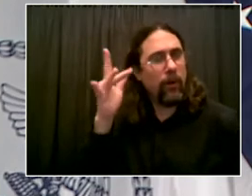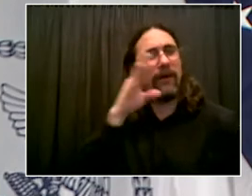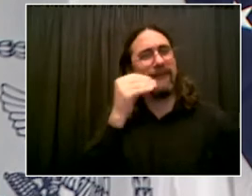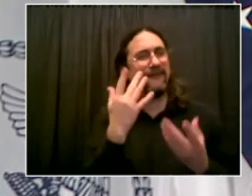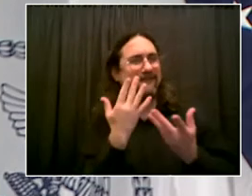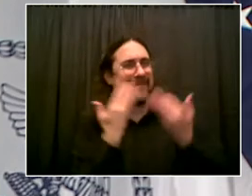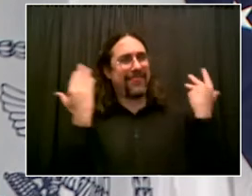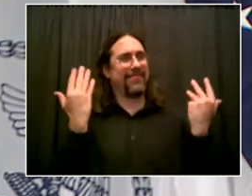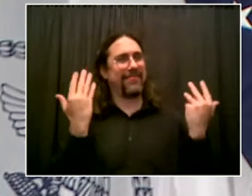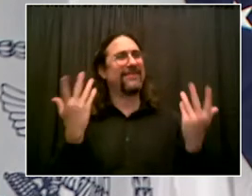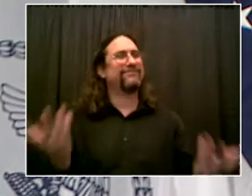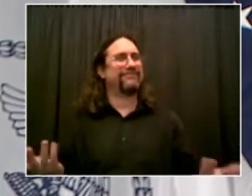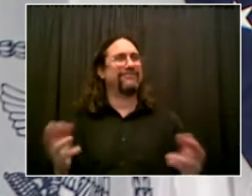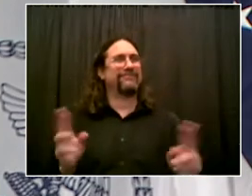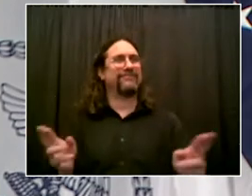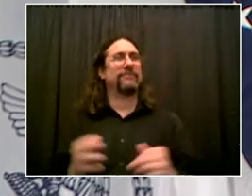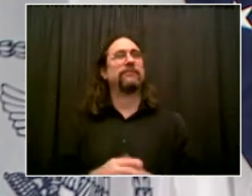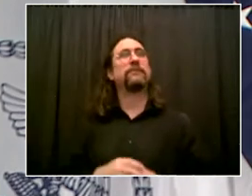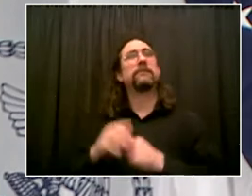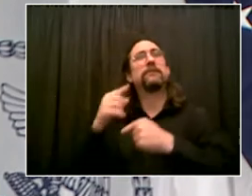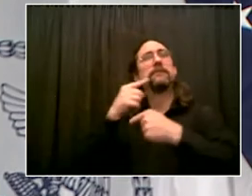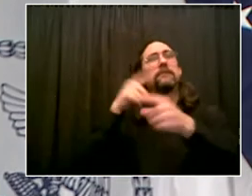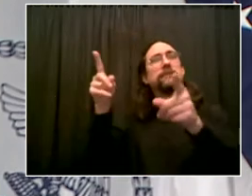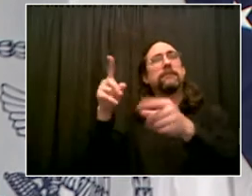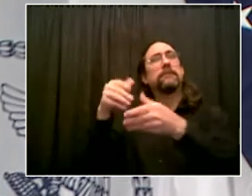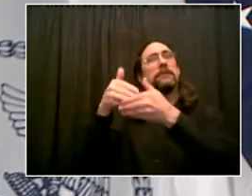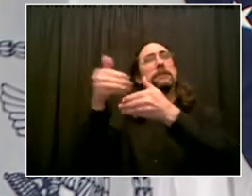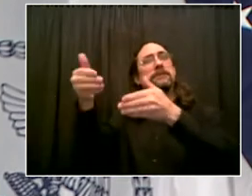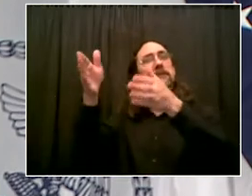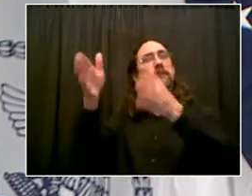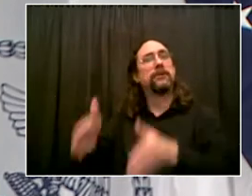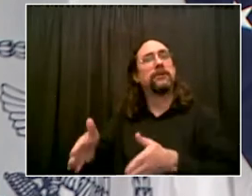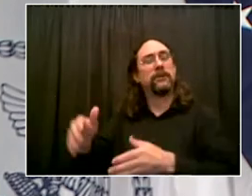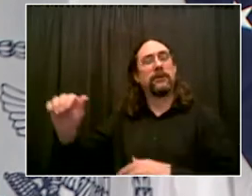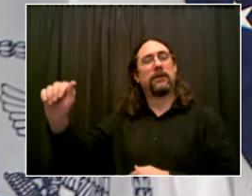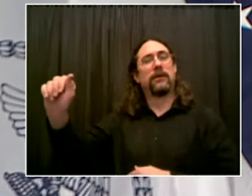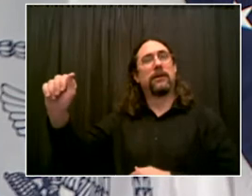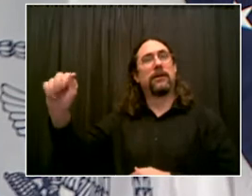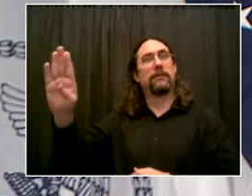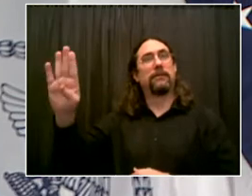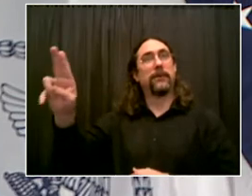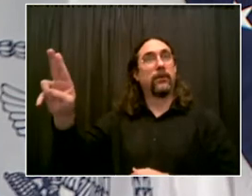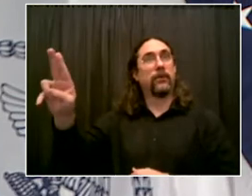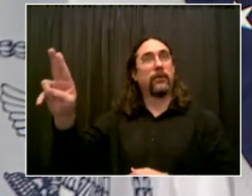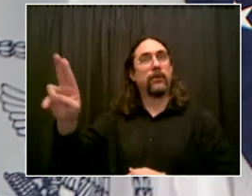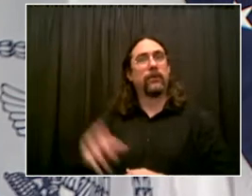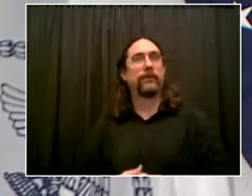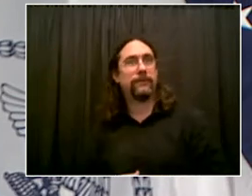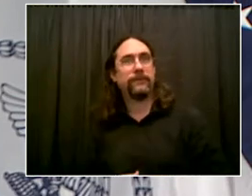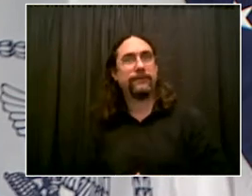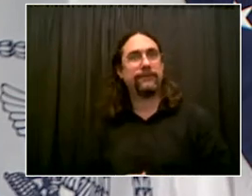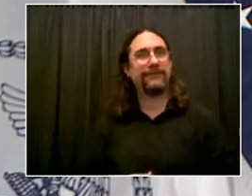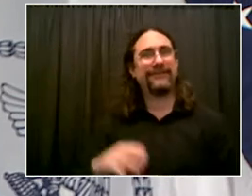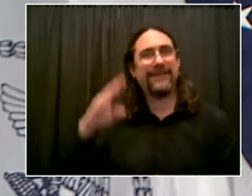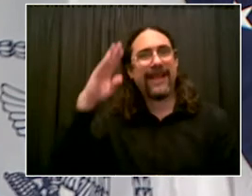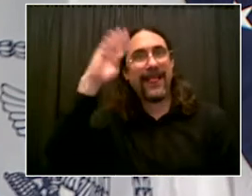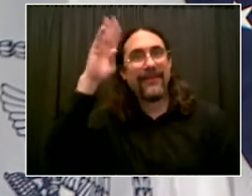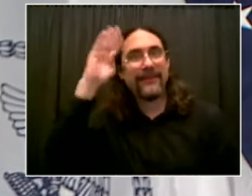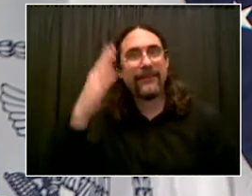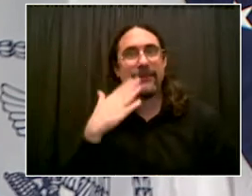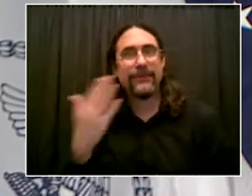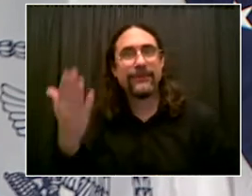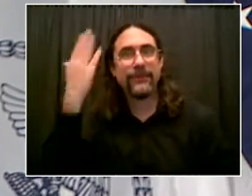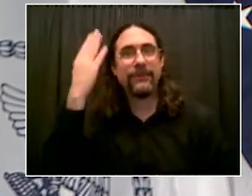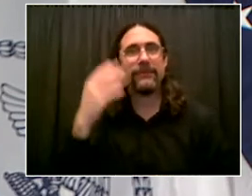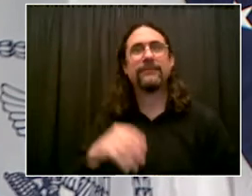Hello, mayor. How are you? Hey, Abu, how you been? Good, good. Thank you so much. So my first question is,